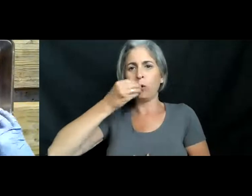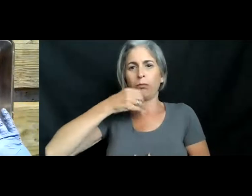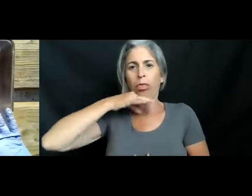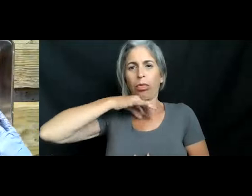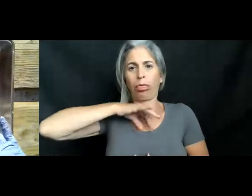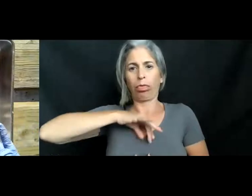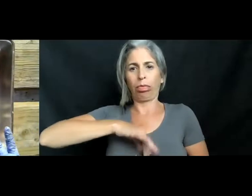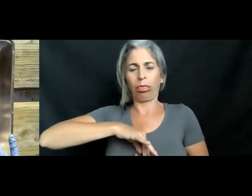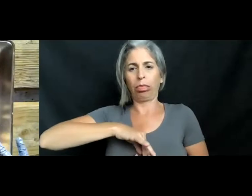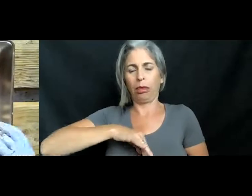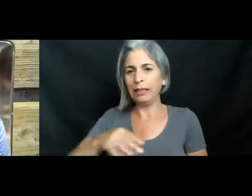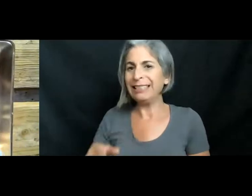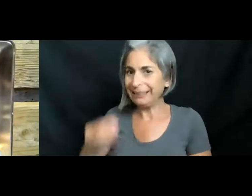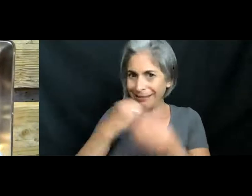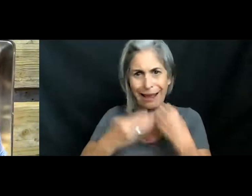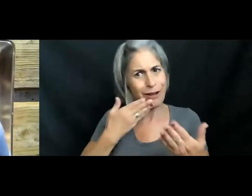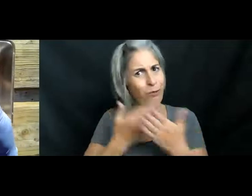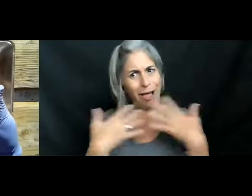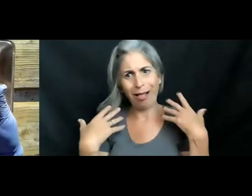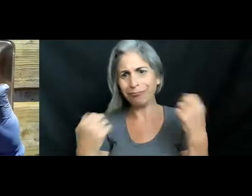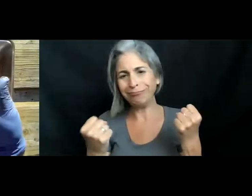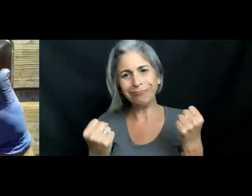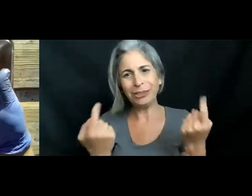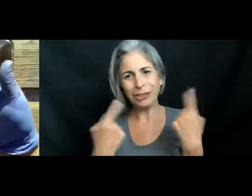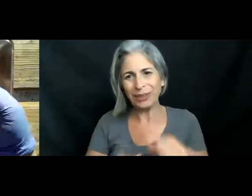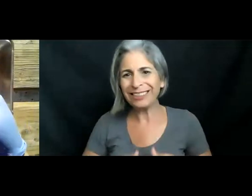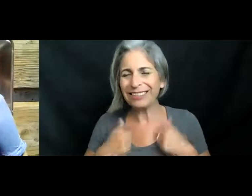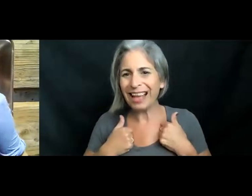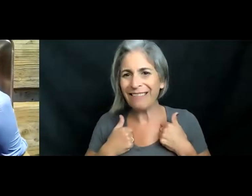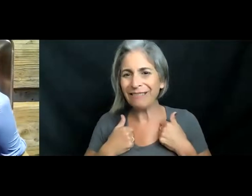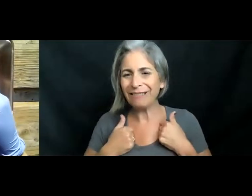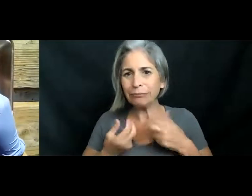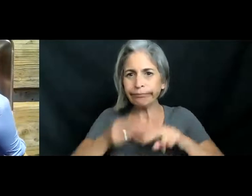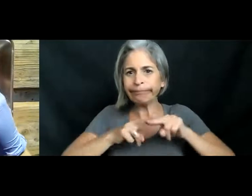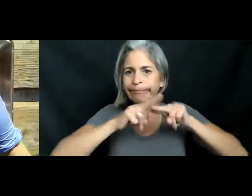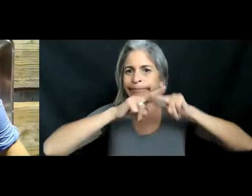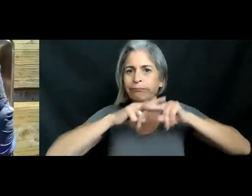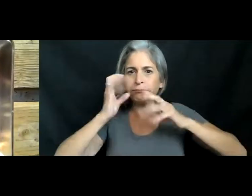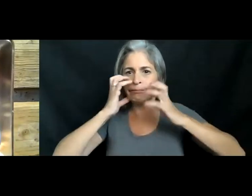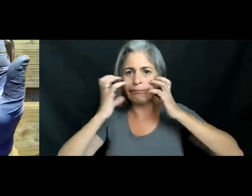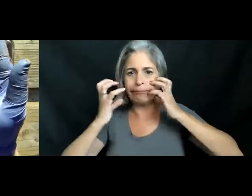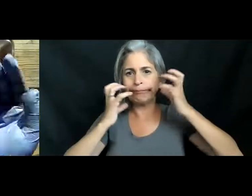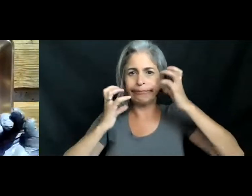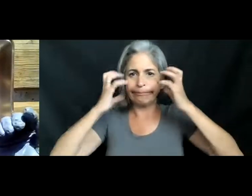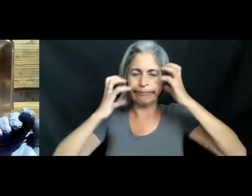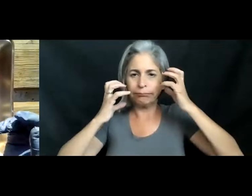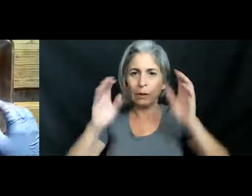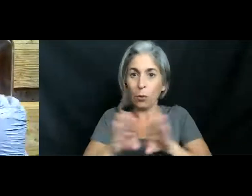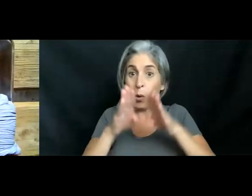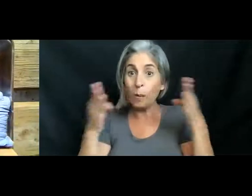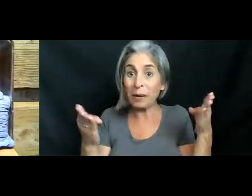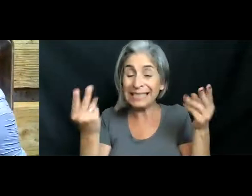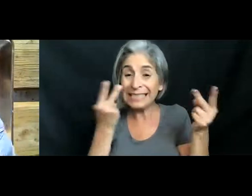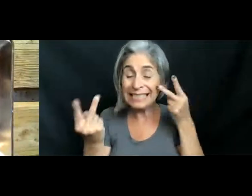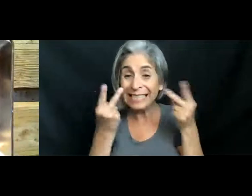ate well during his life and accumulated quite a bit of fat. And I am actually going to open this up so we can try and